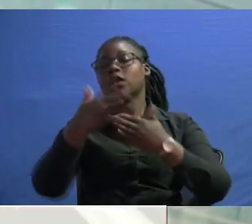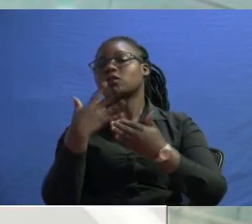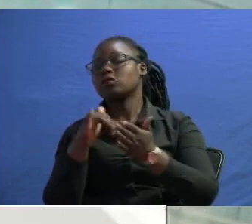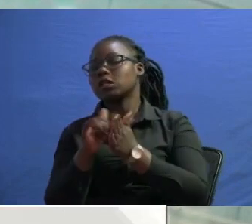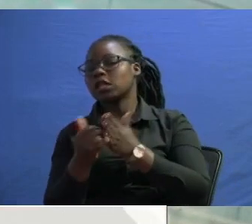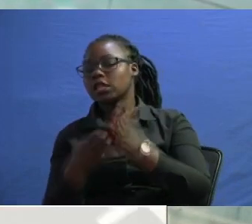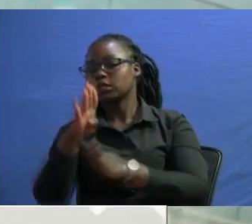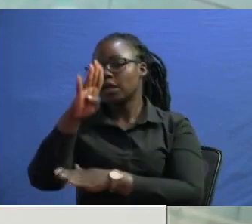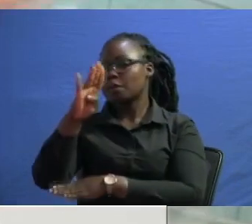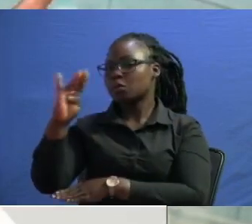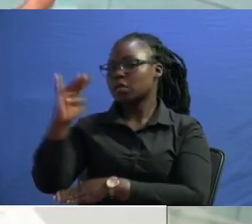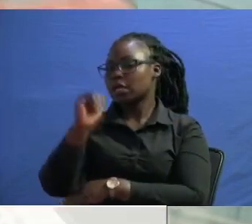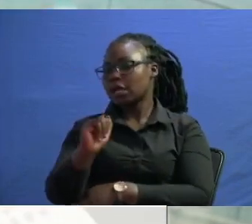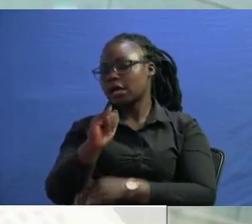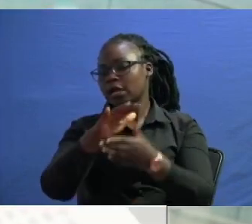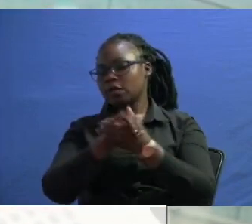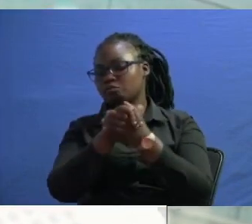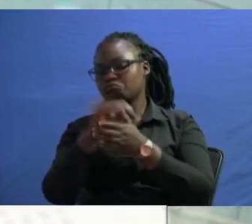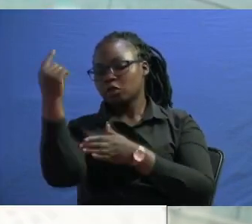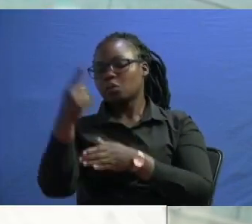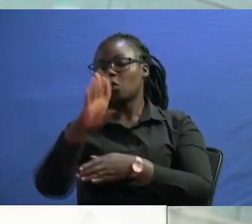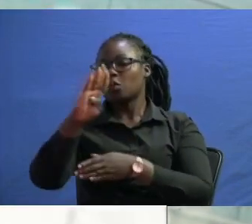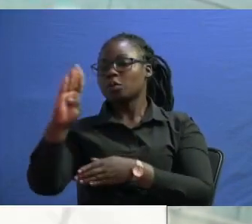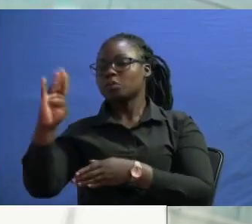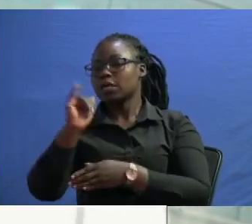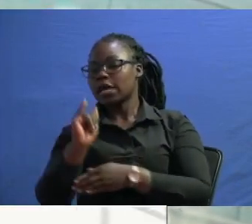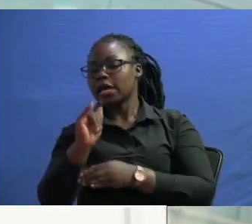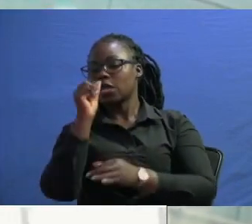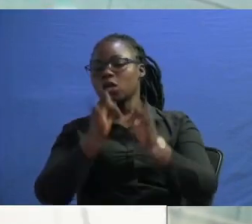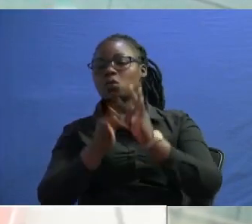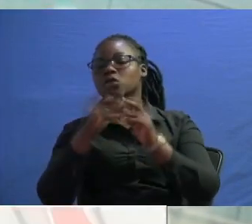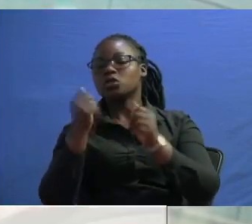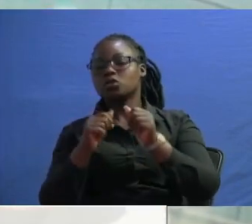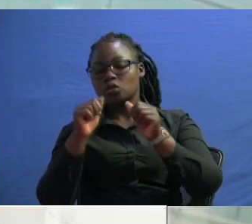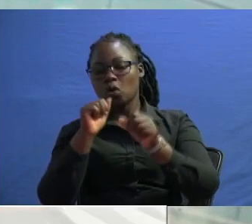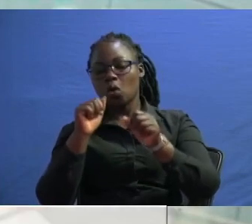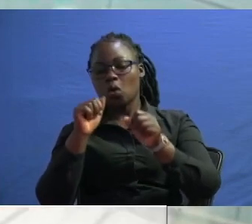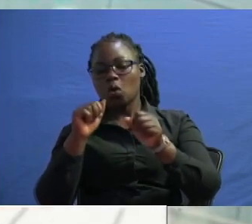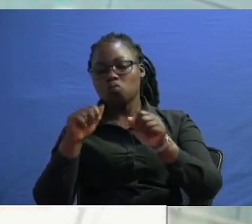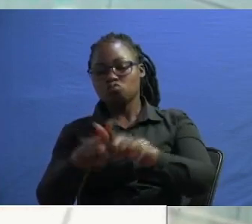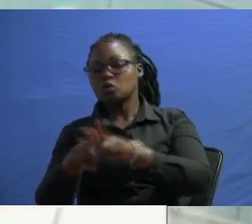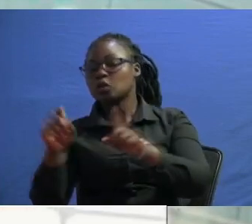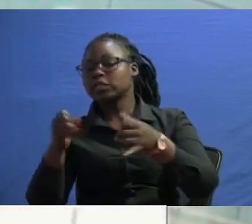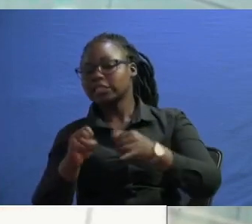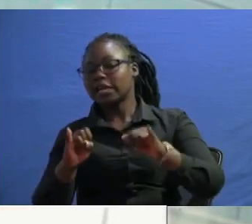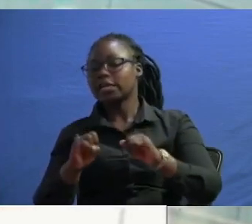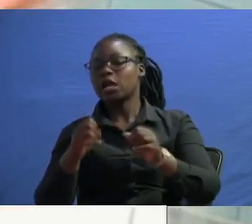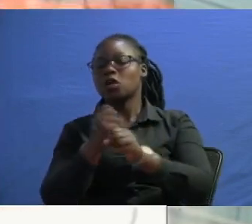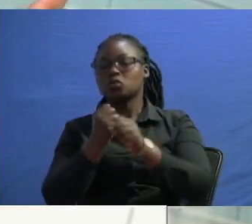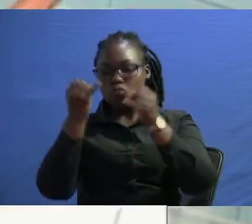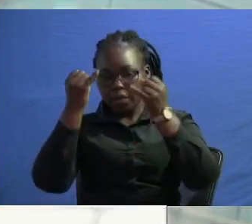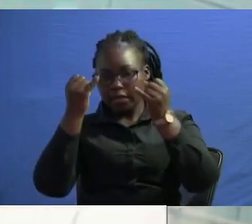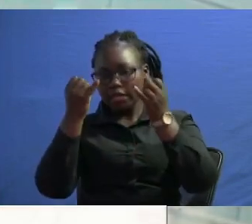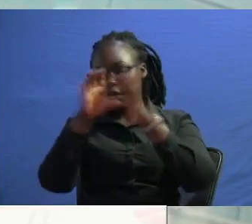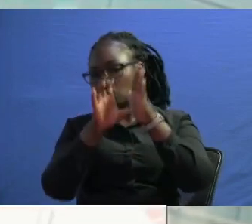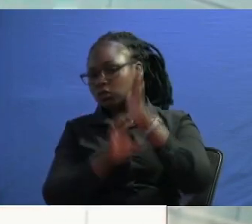do with bbi you know the handshake brought in bbi which also attempted to amend the constitution which failed and then when you